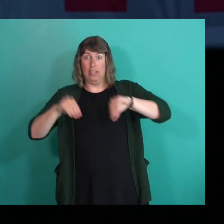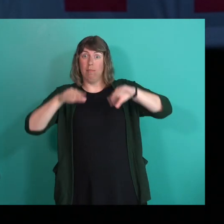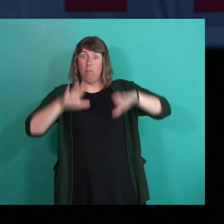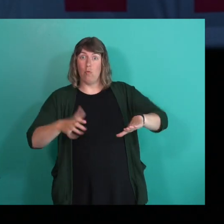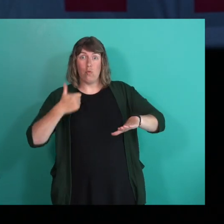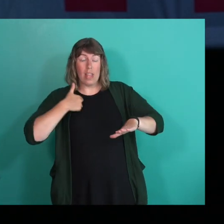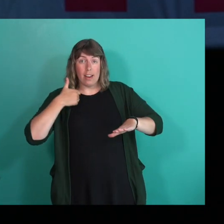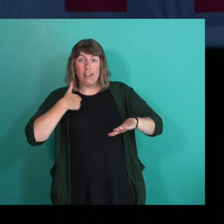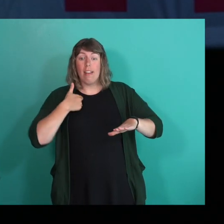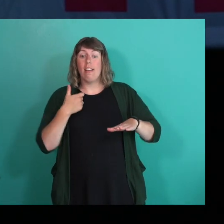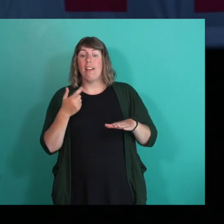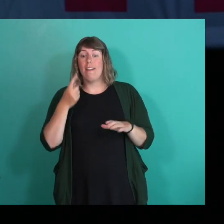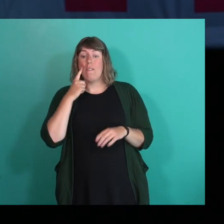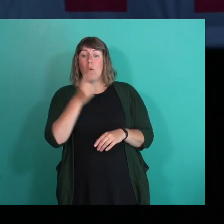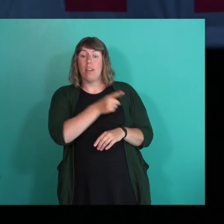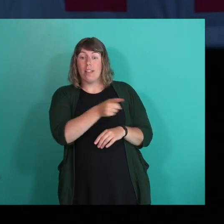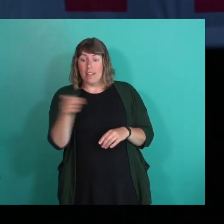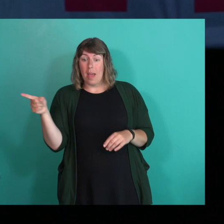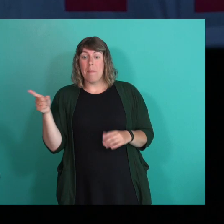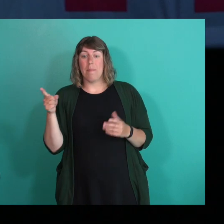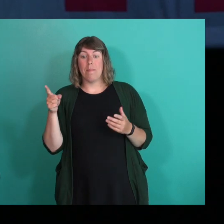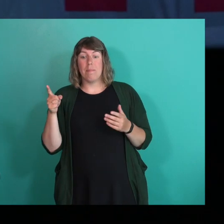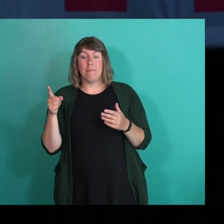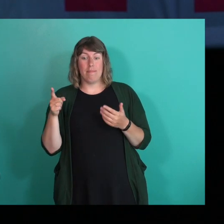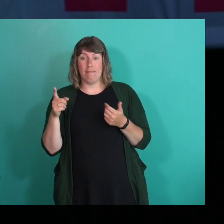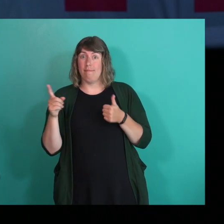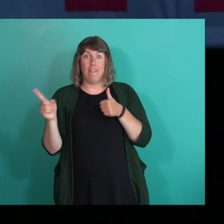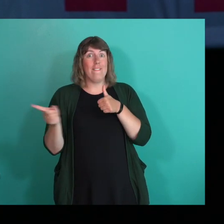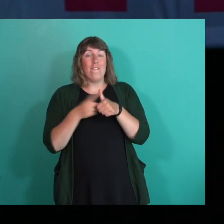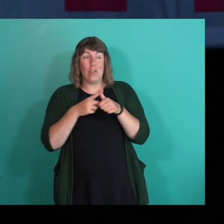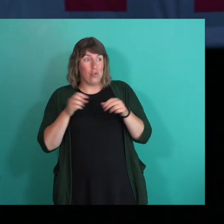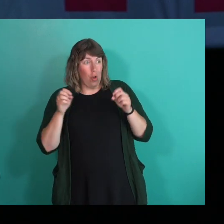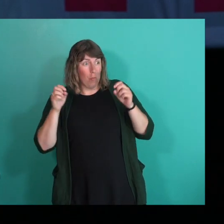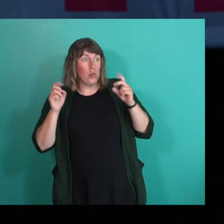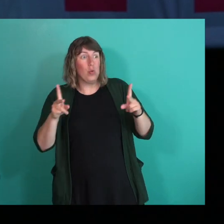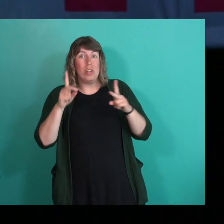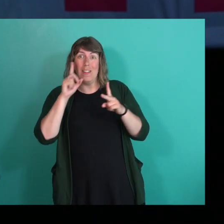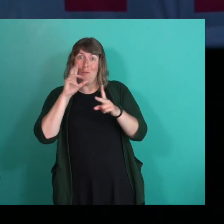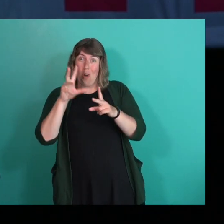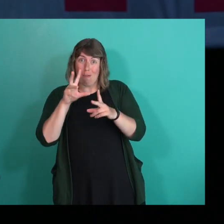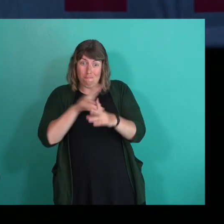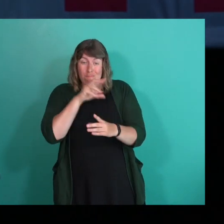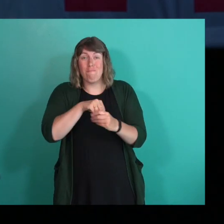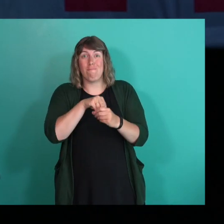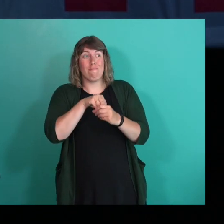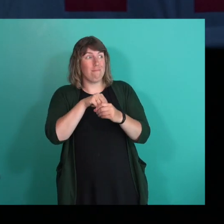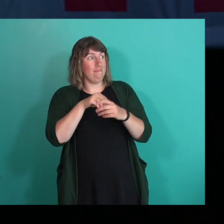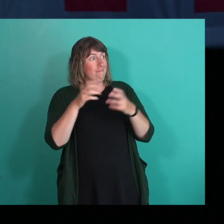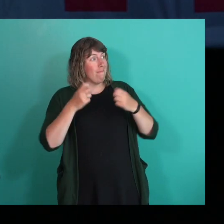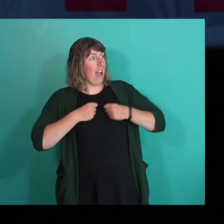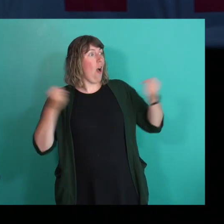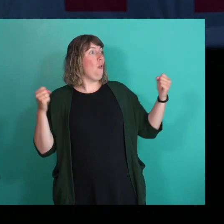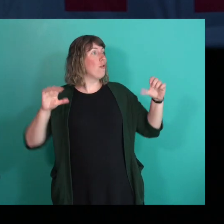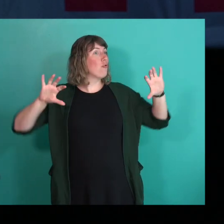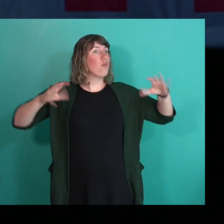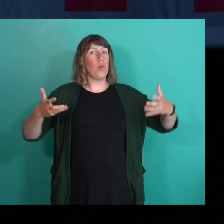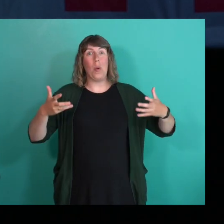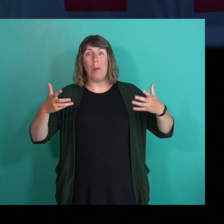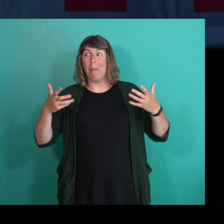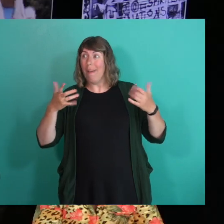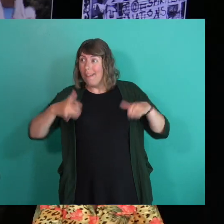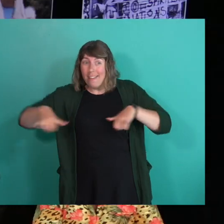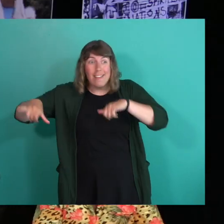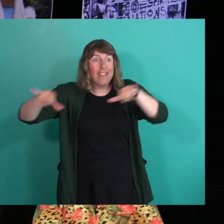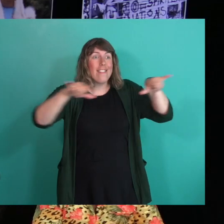come here. It is for them oftentimes the very first opportunity they have to actually be out with a group of people